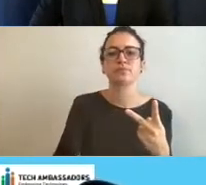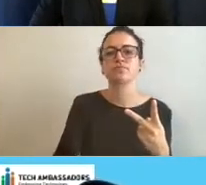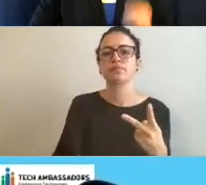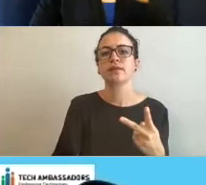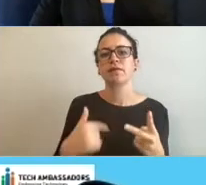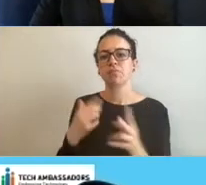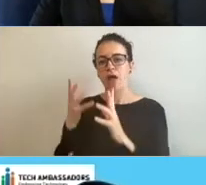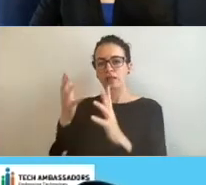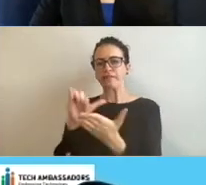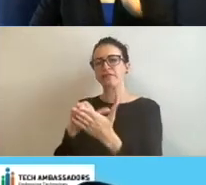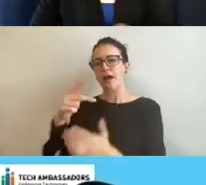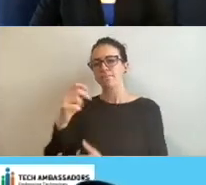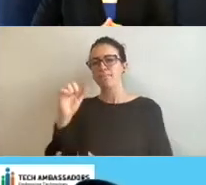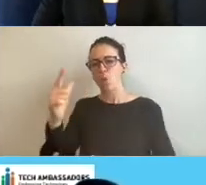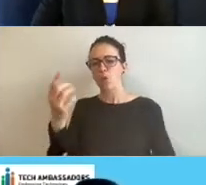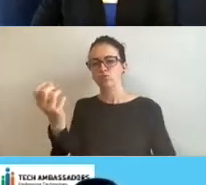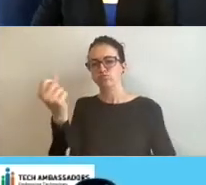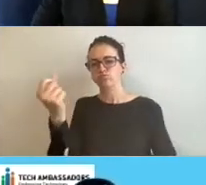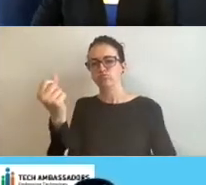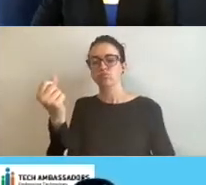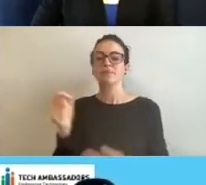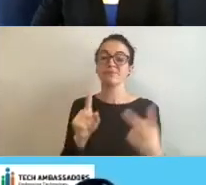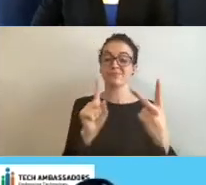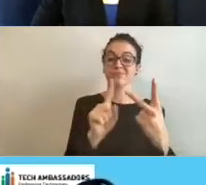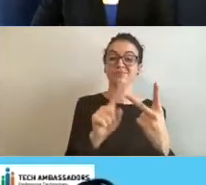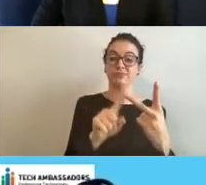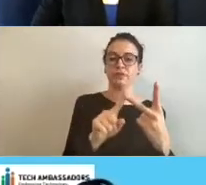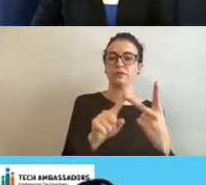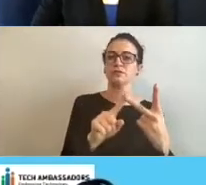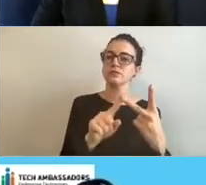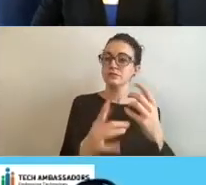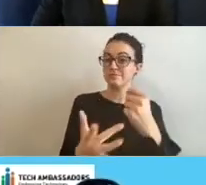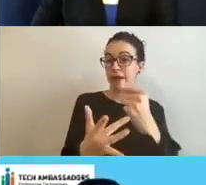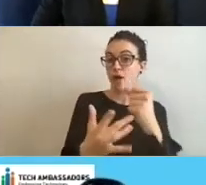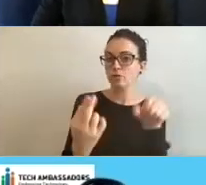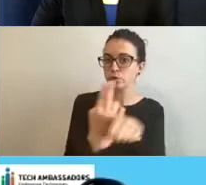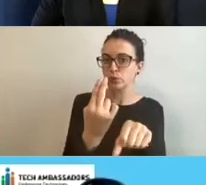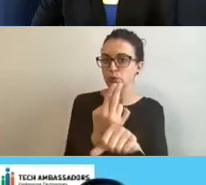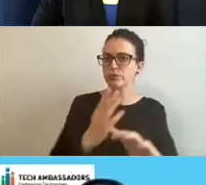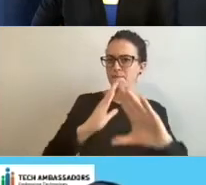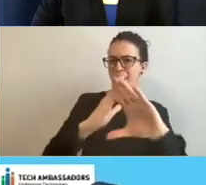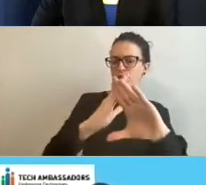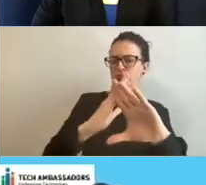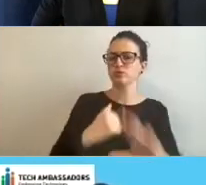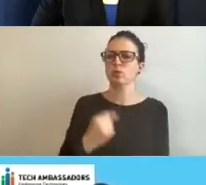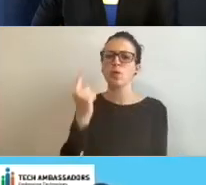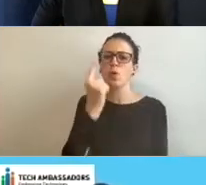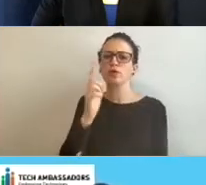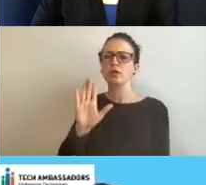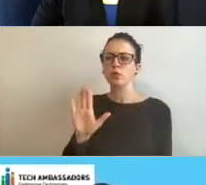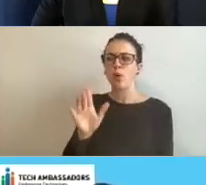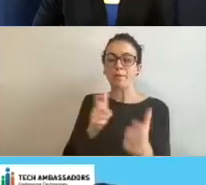answering that question, this one was on barriers to technology. So the question we asked here is what is the biggest barrier to individuals